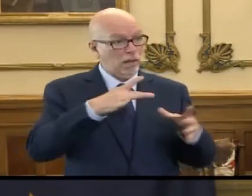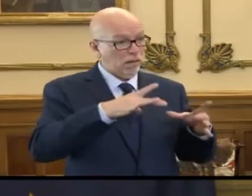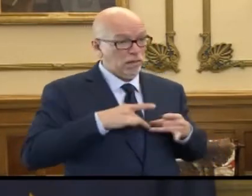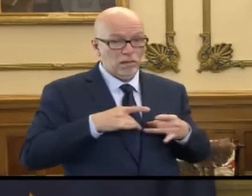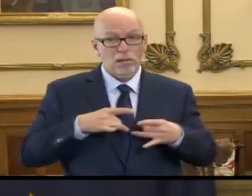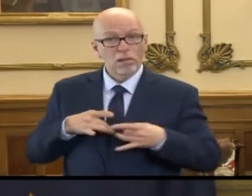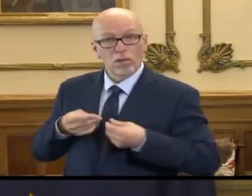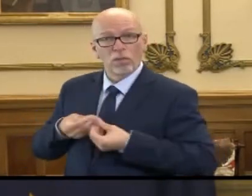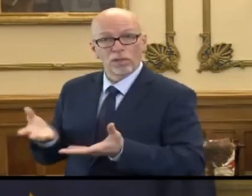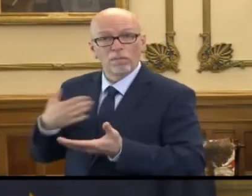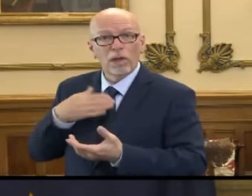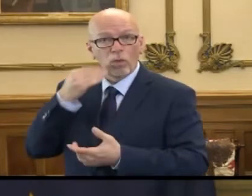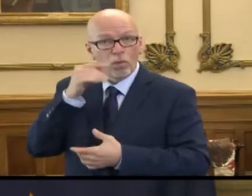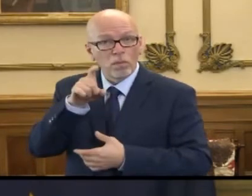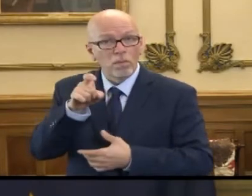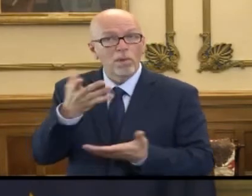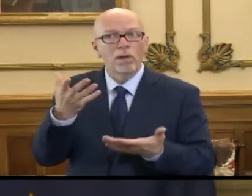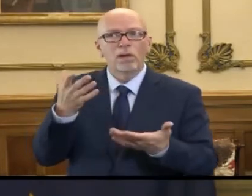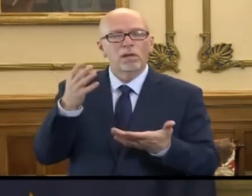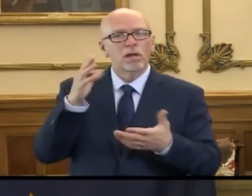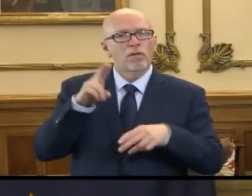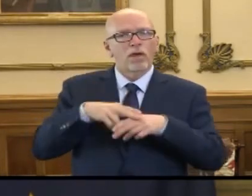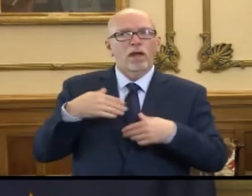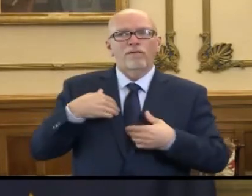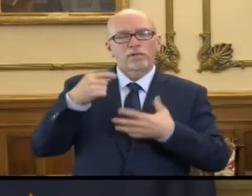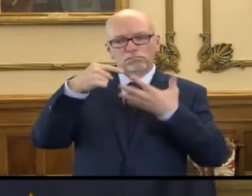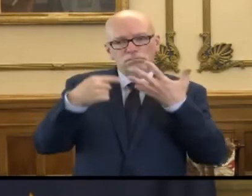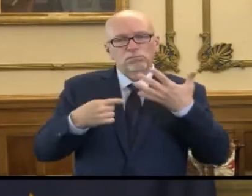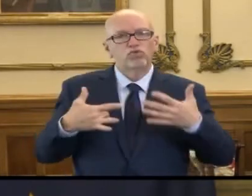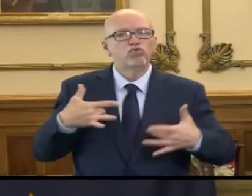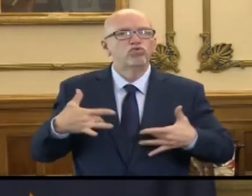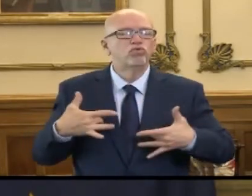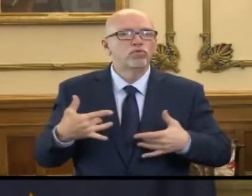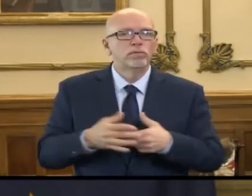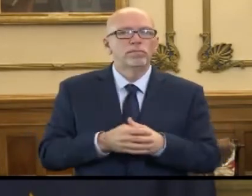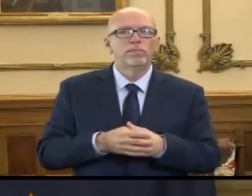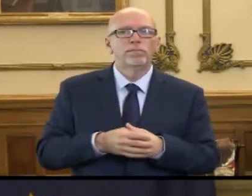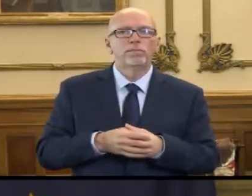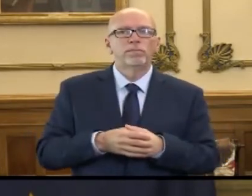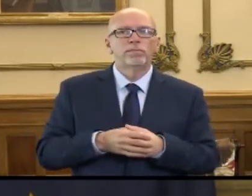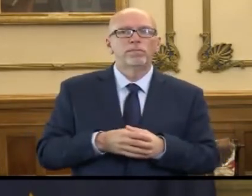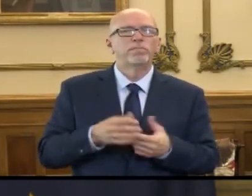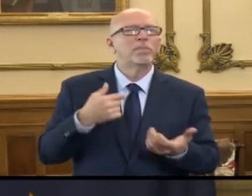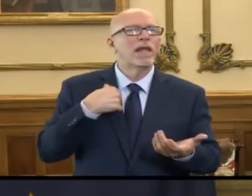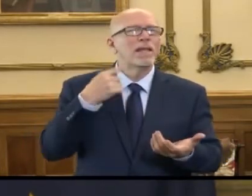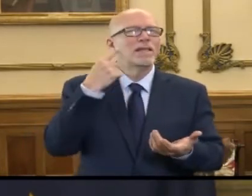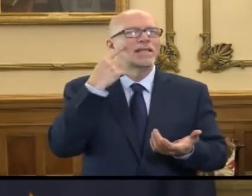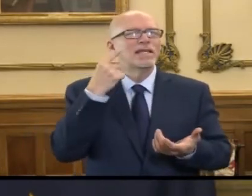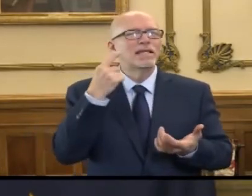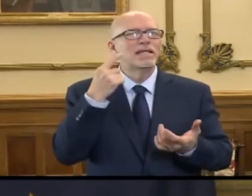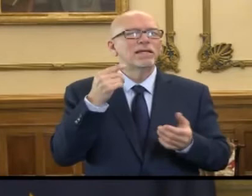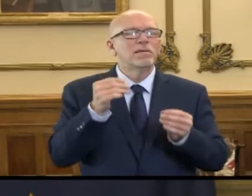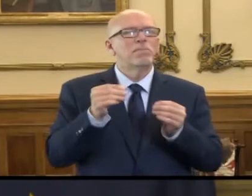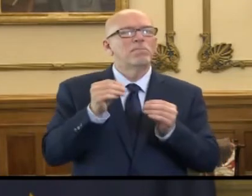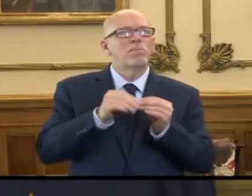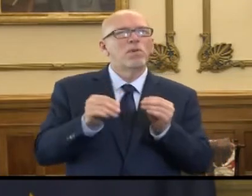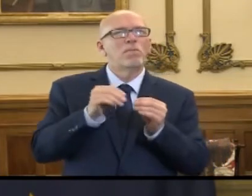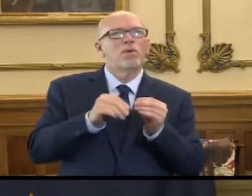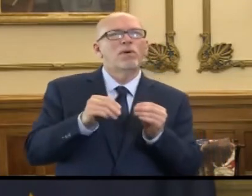caught at work home to your own families. And I think the more and more that I